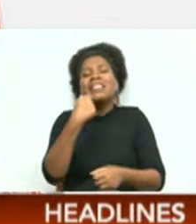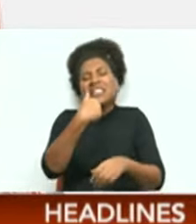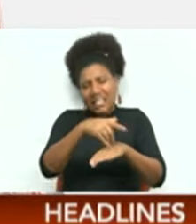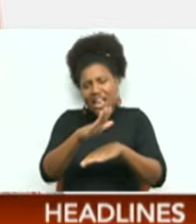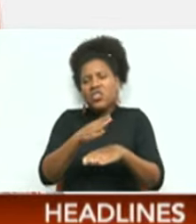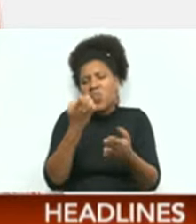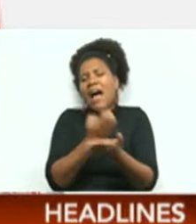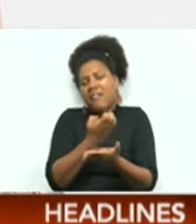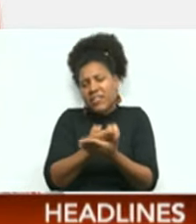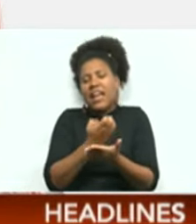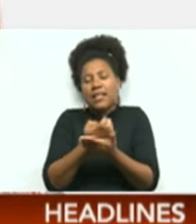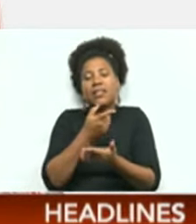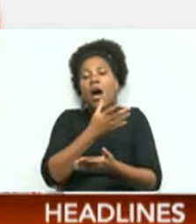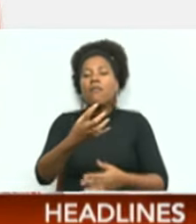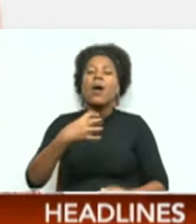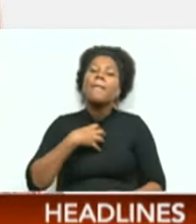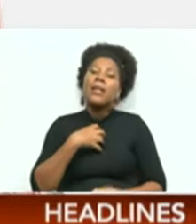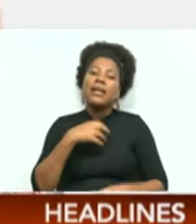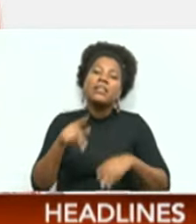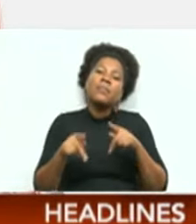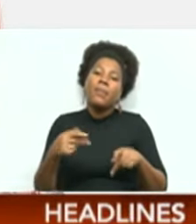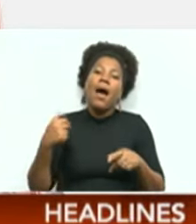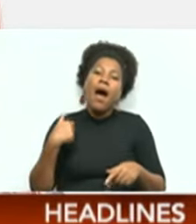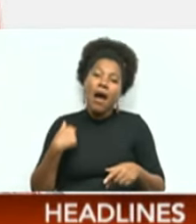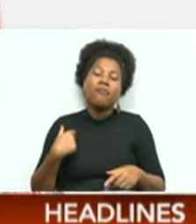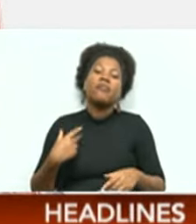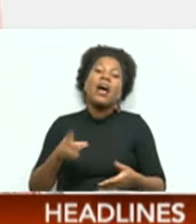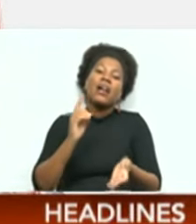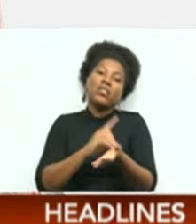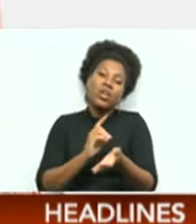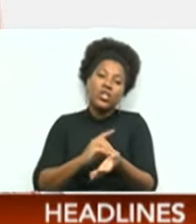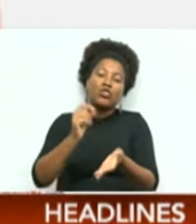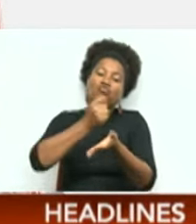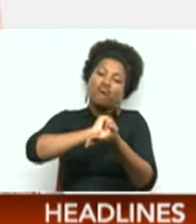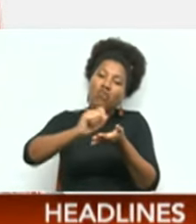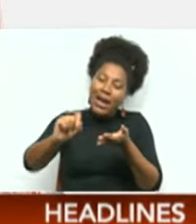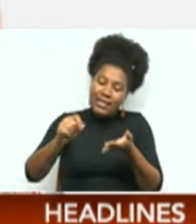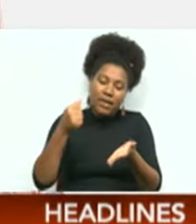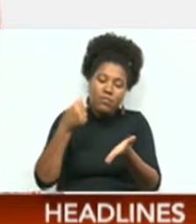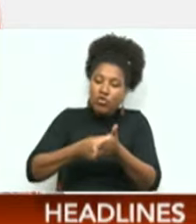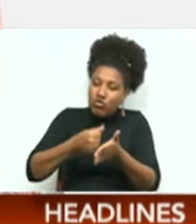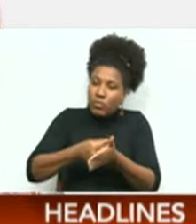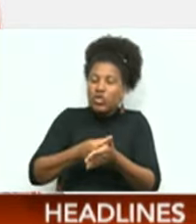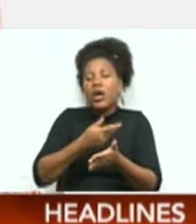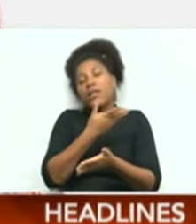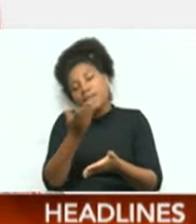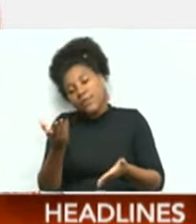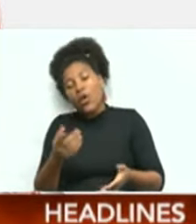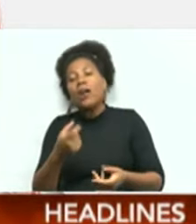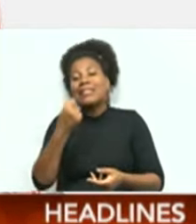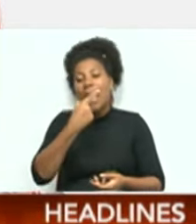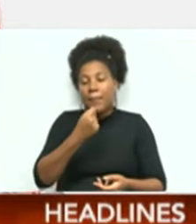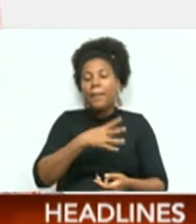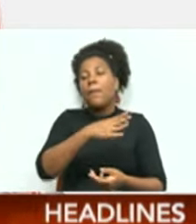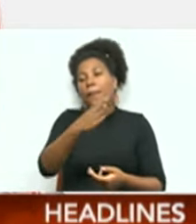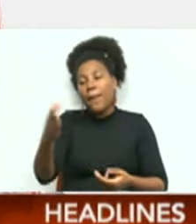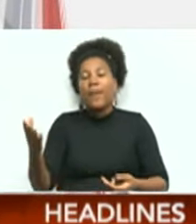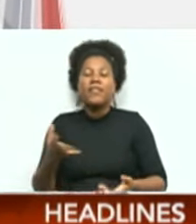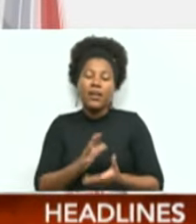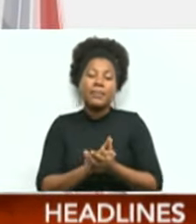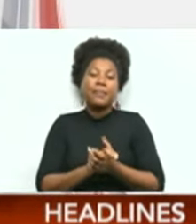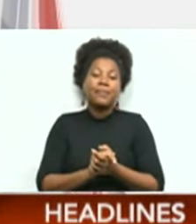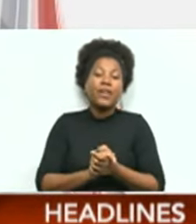you the evidence we have of doctors writing prescriptions who are not doctors. Fictitious prescriptions being used to